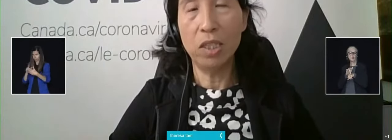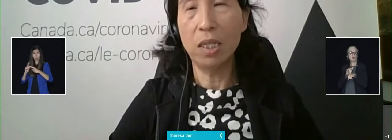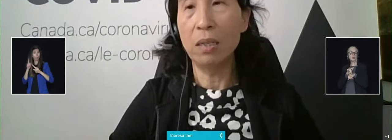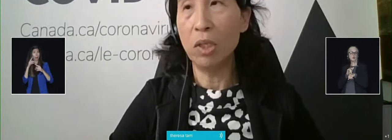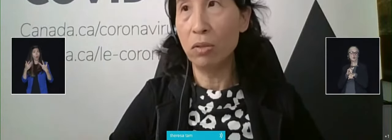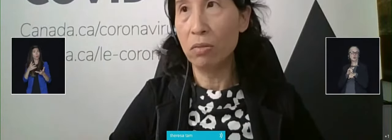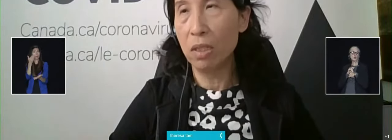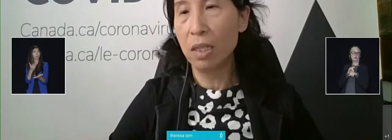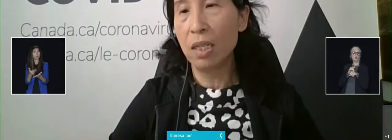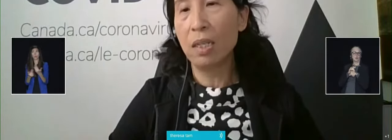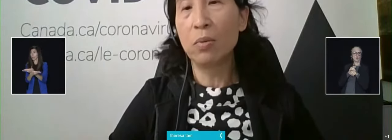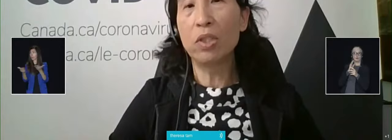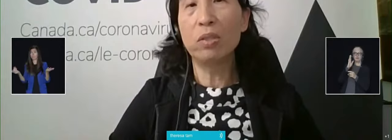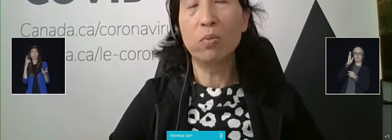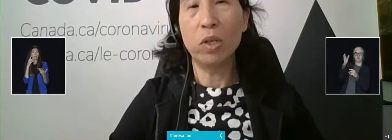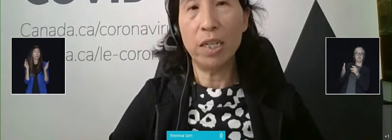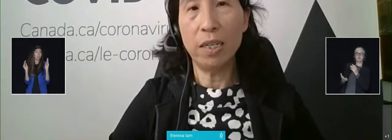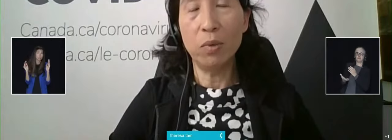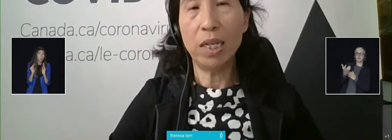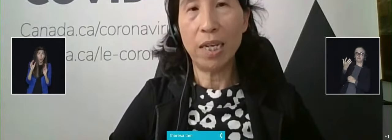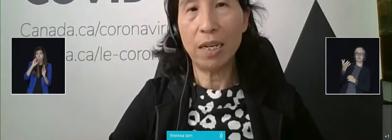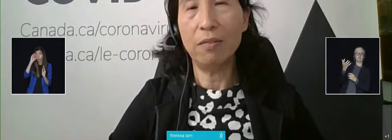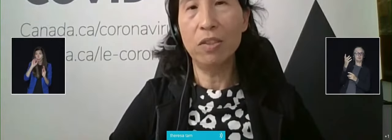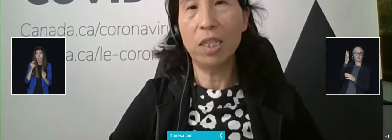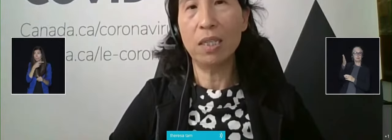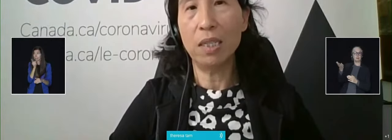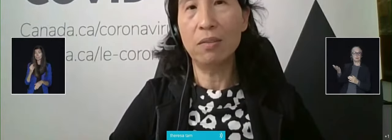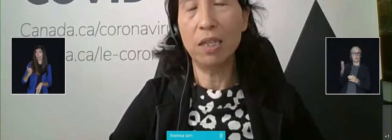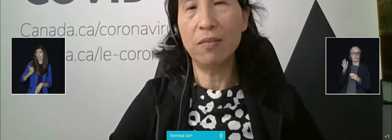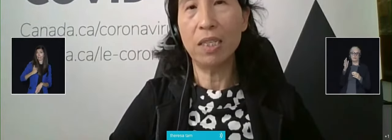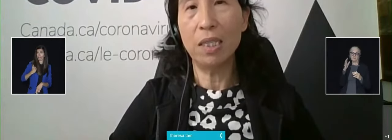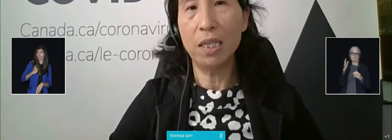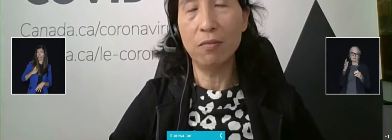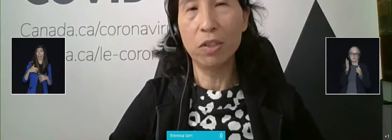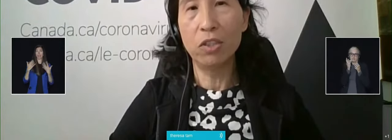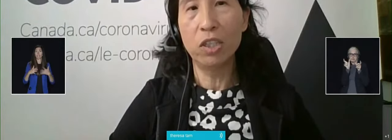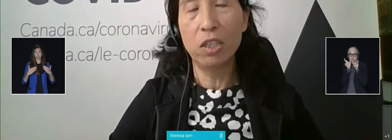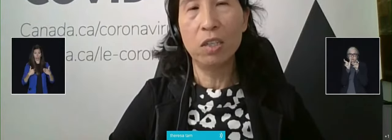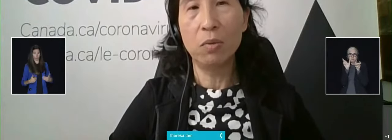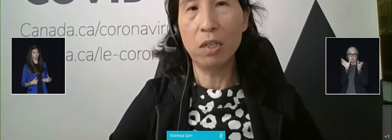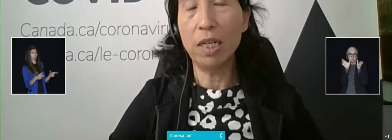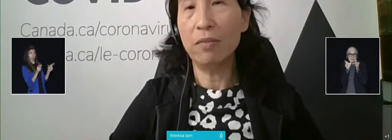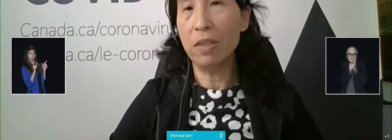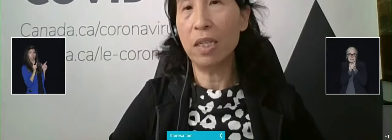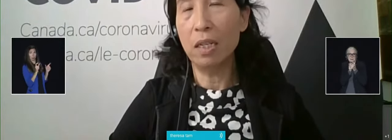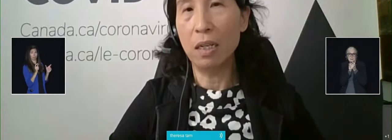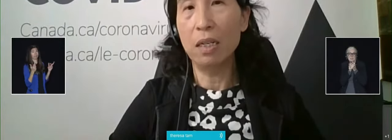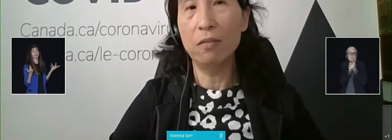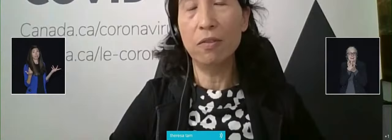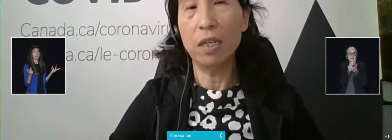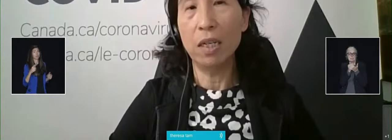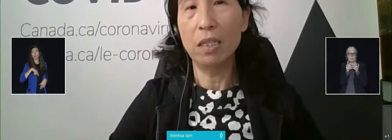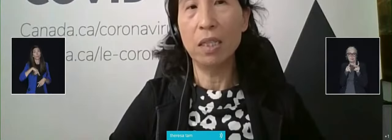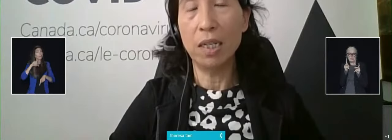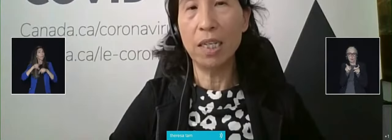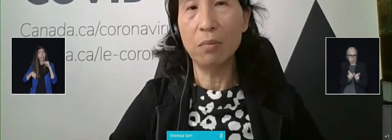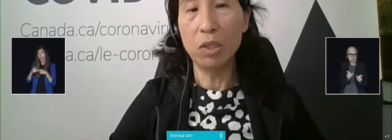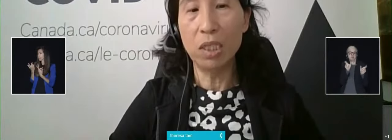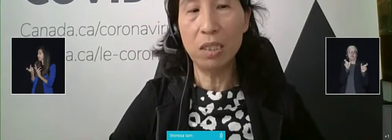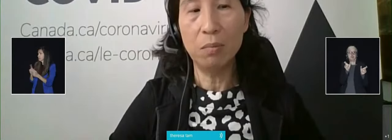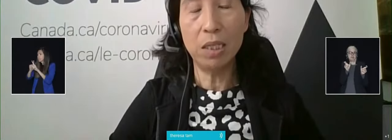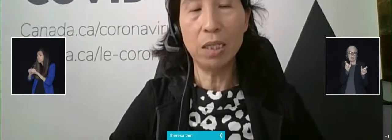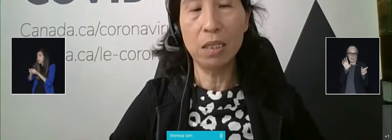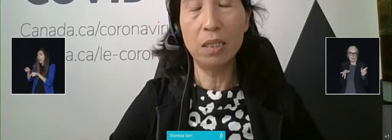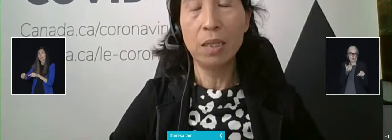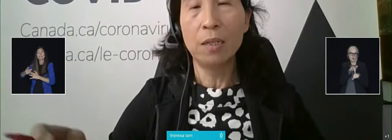population are immune, which is why we have to accelerate vaccine coverage. We don't have a lot of underlying